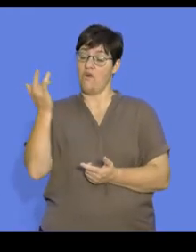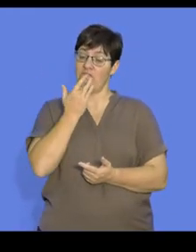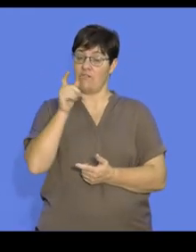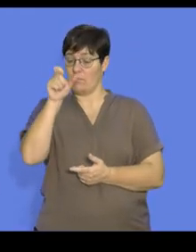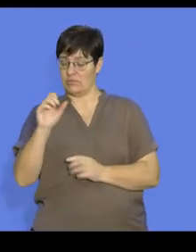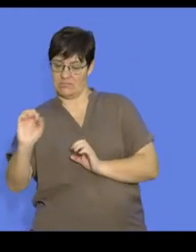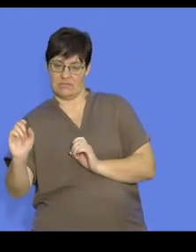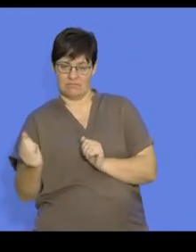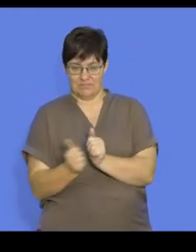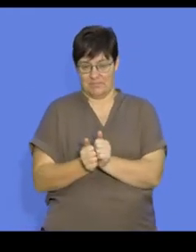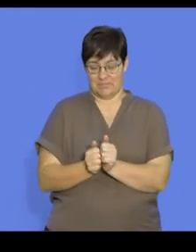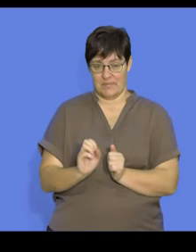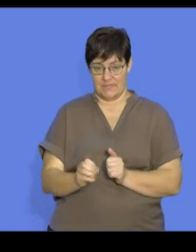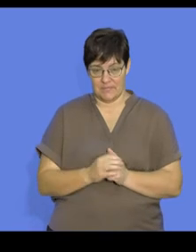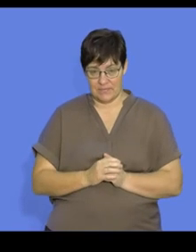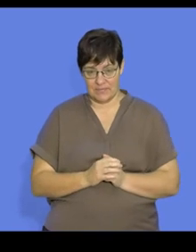favourable mates.